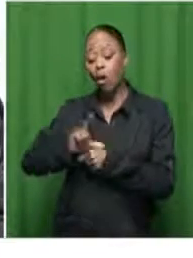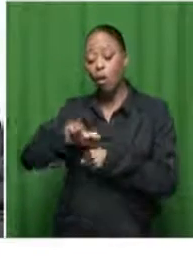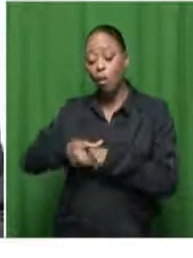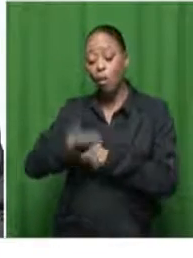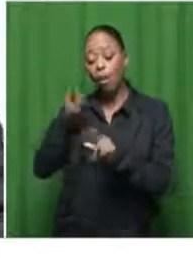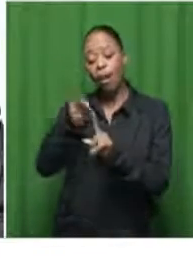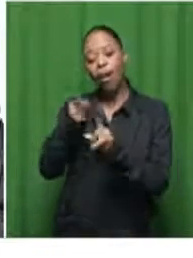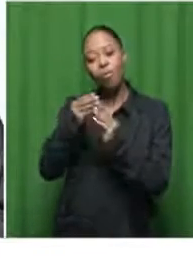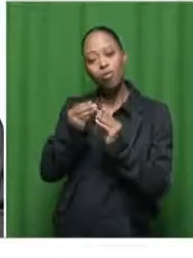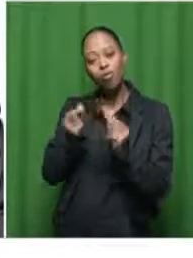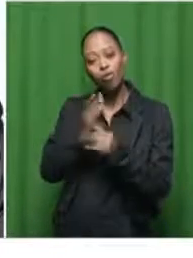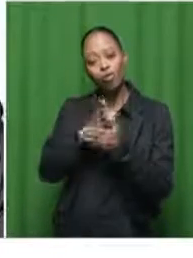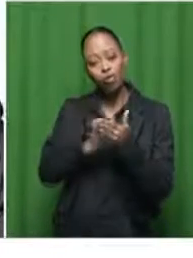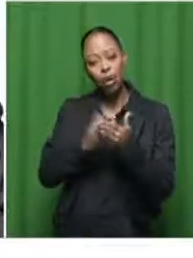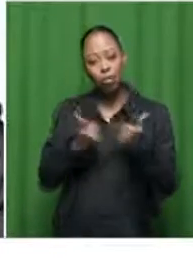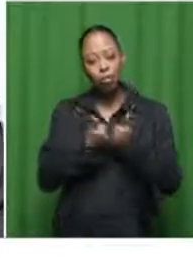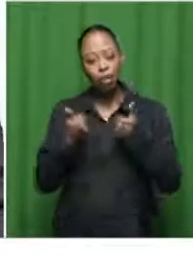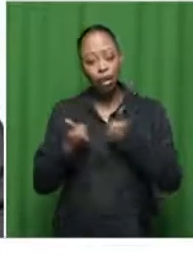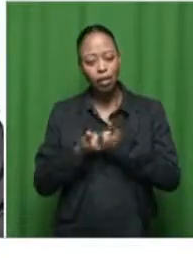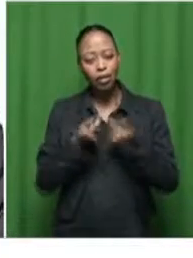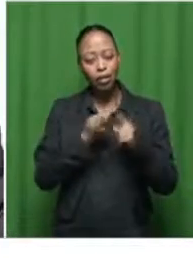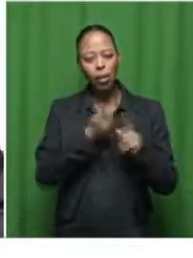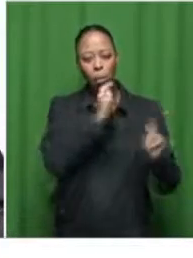to address some of these social ills.